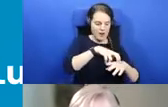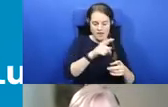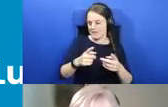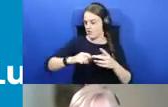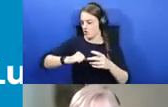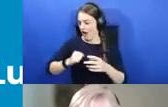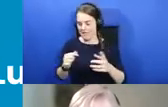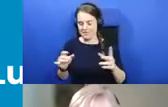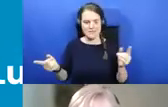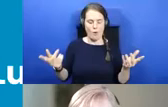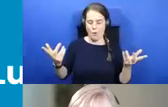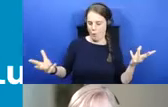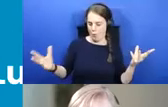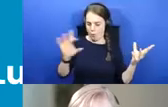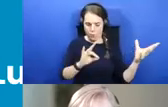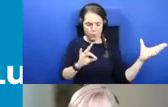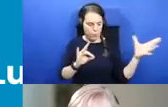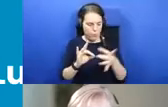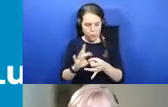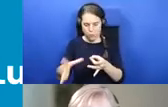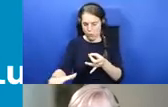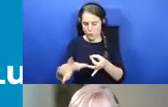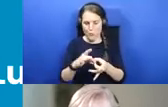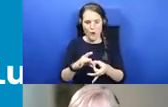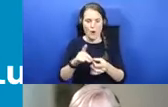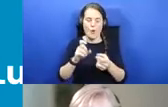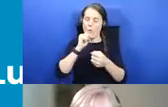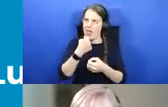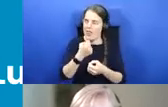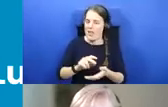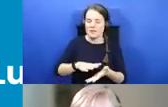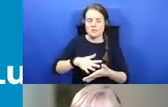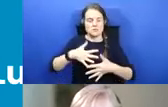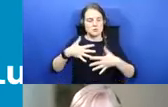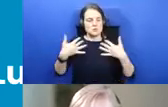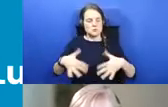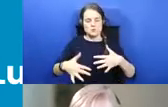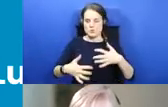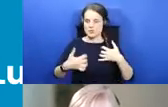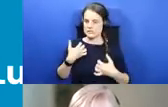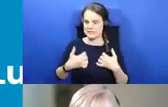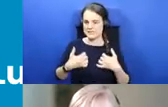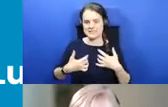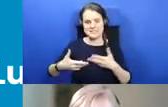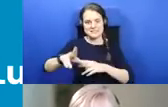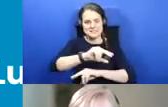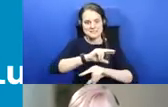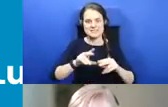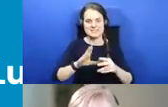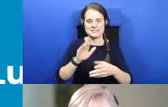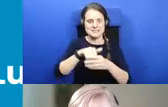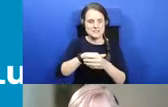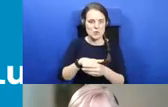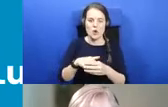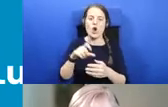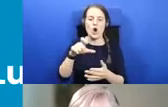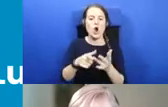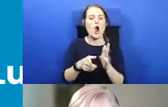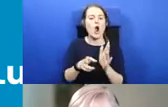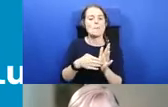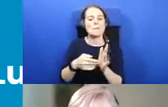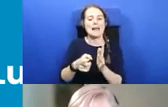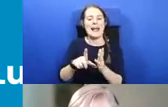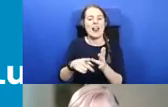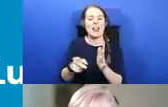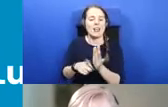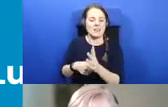talk on not only Columkill in the context of historical roots and how important